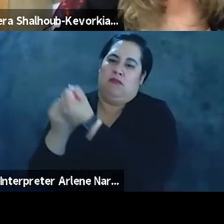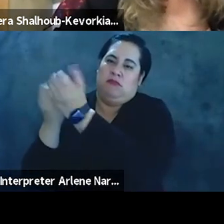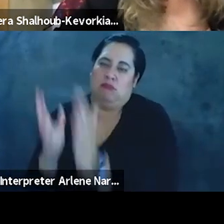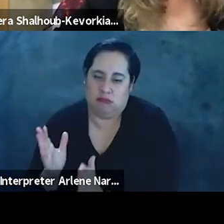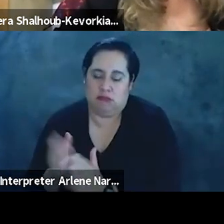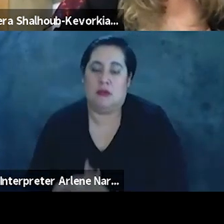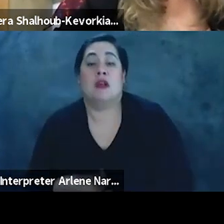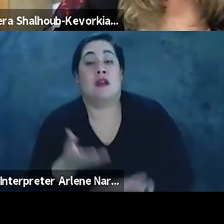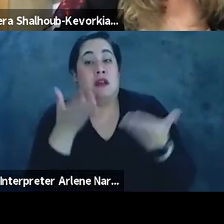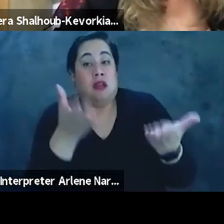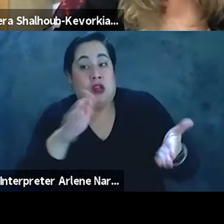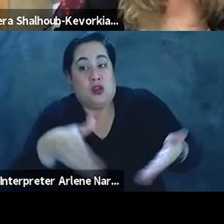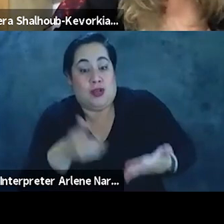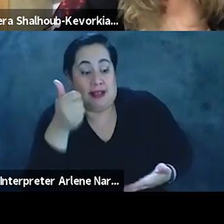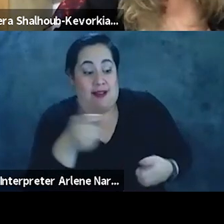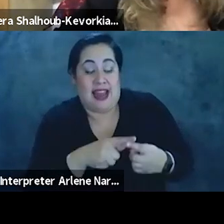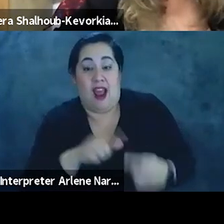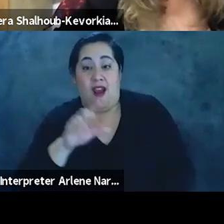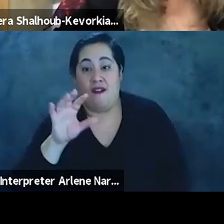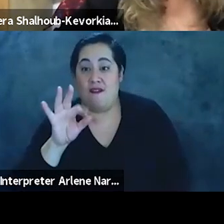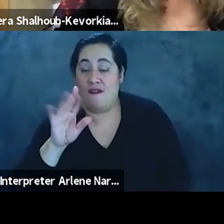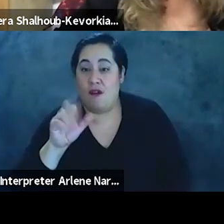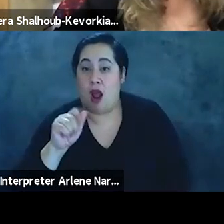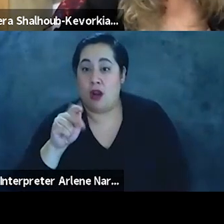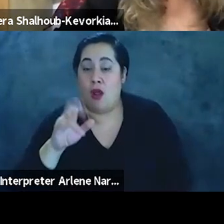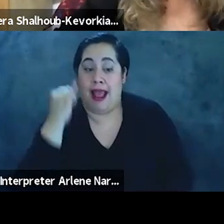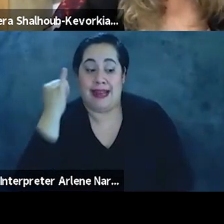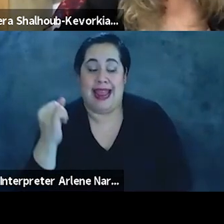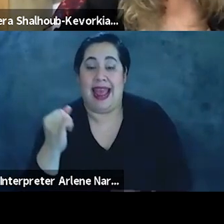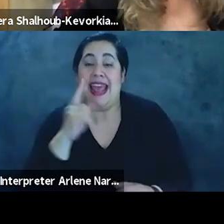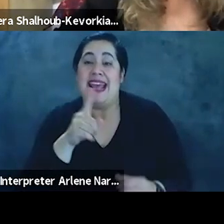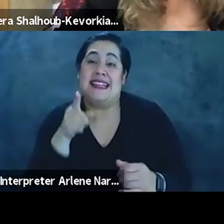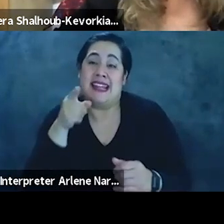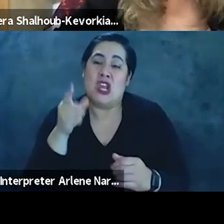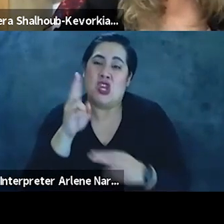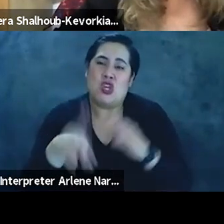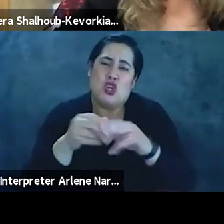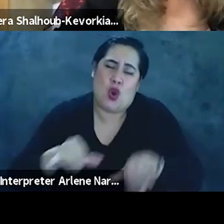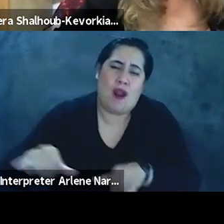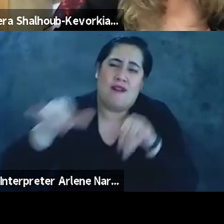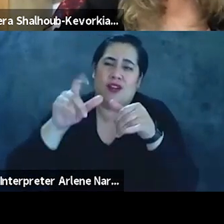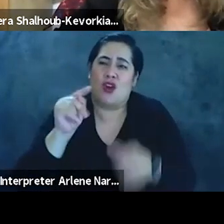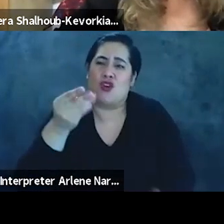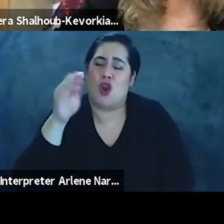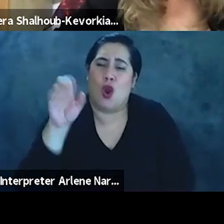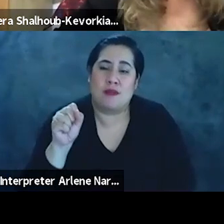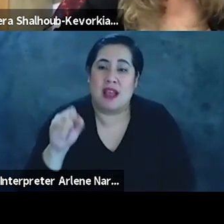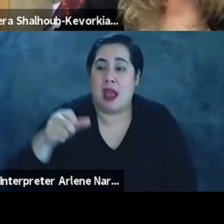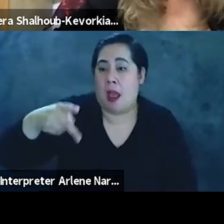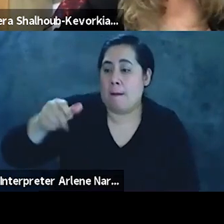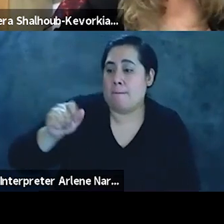Ahmed introduced himself in a fraternal idea, quote, in the marvelously universal terms in which Arab patriots defined